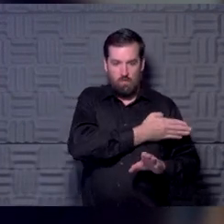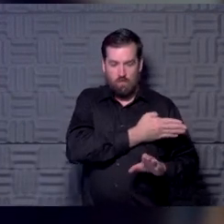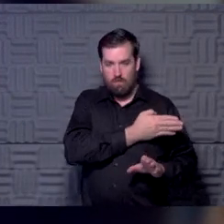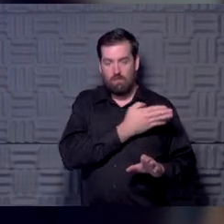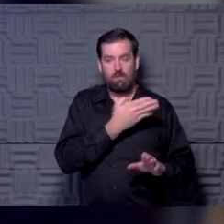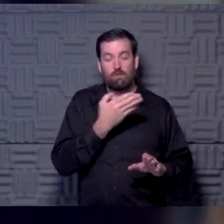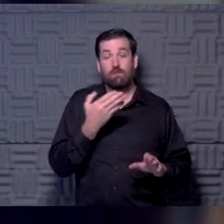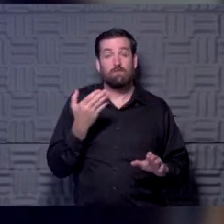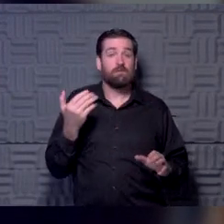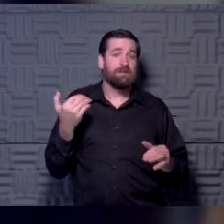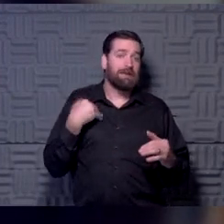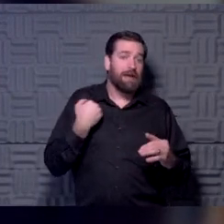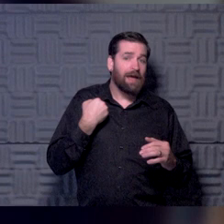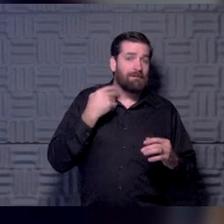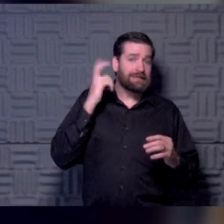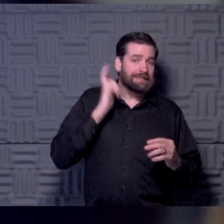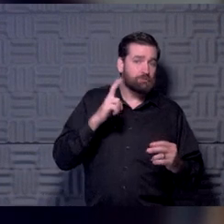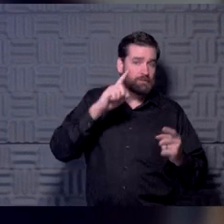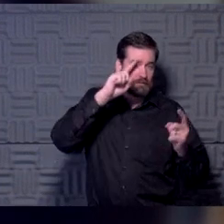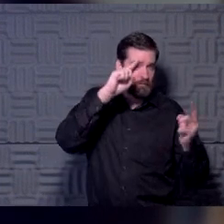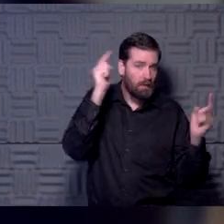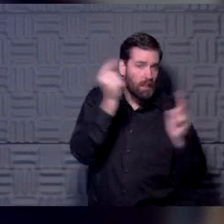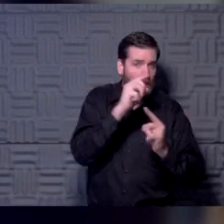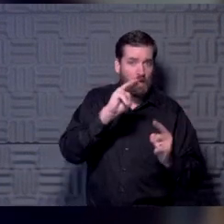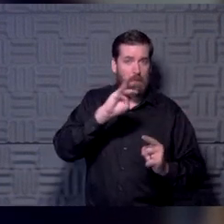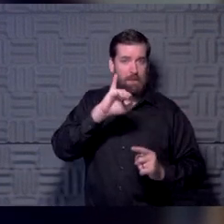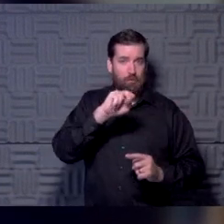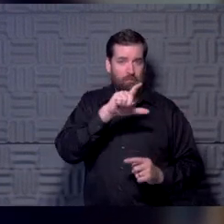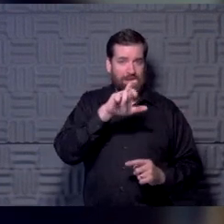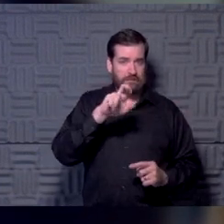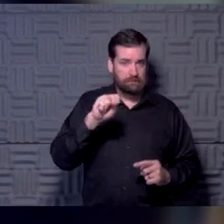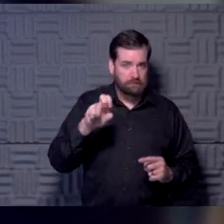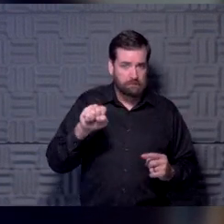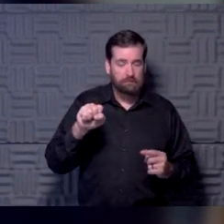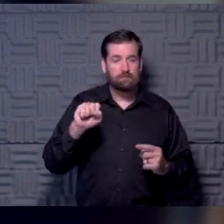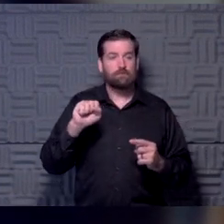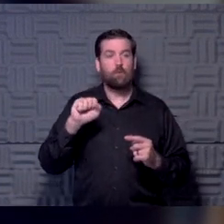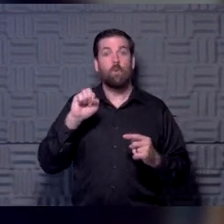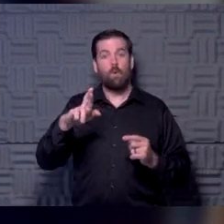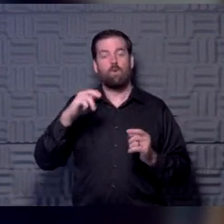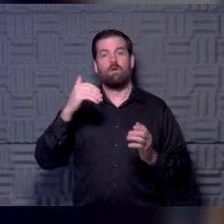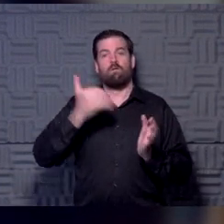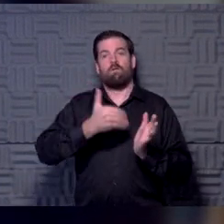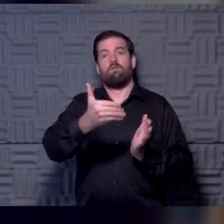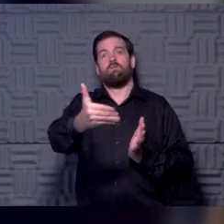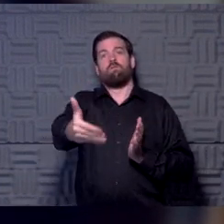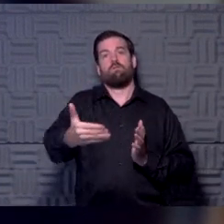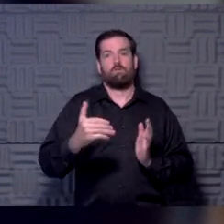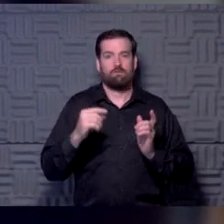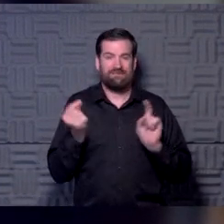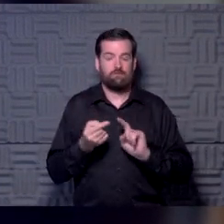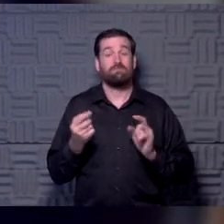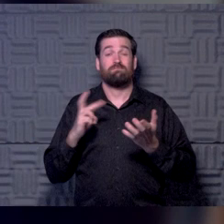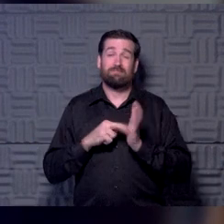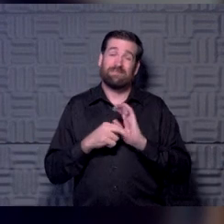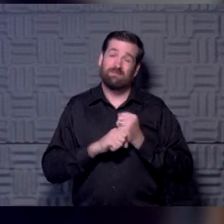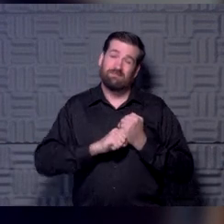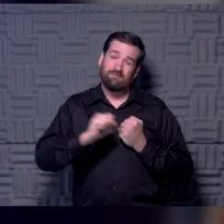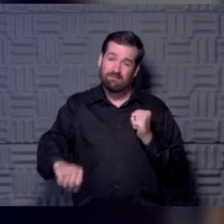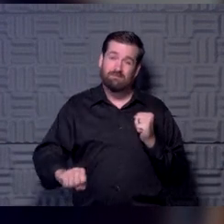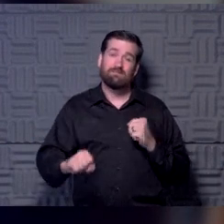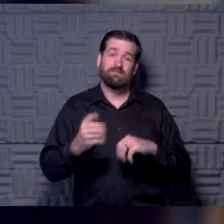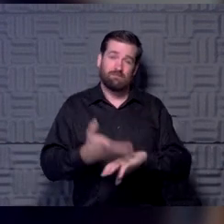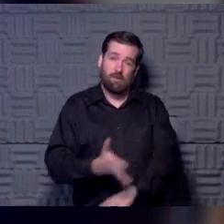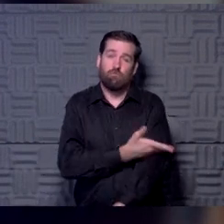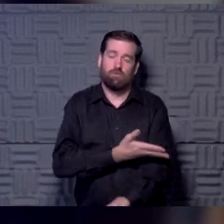carry a history of migraines or some other, you chronic illness? Those settings tend to prolong recovery from concussion. And I think